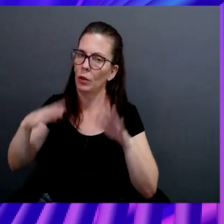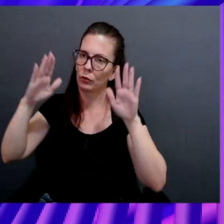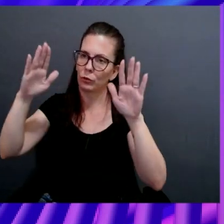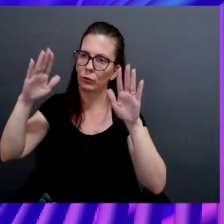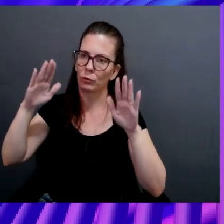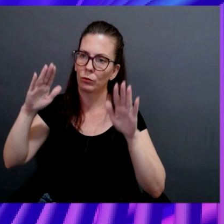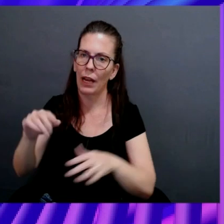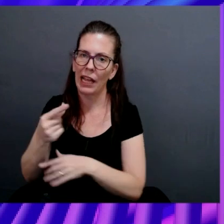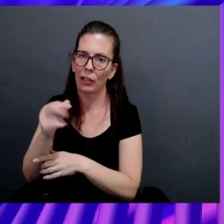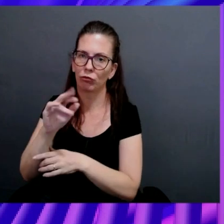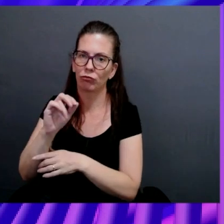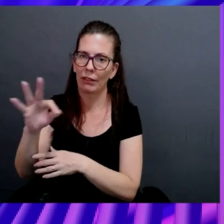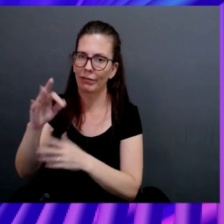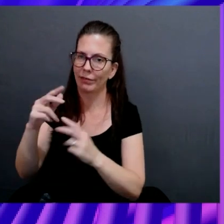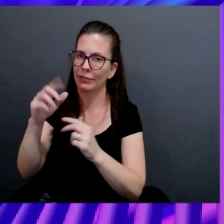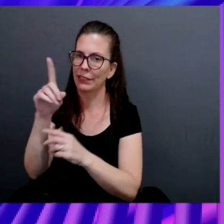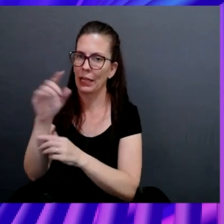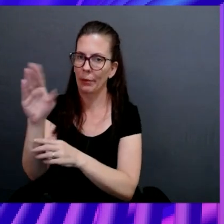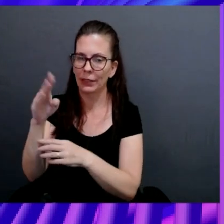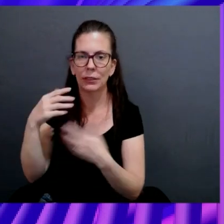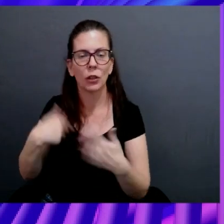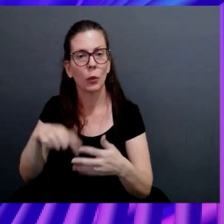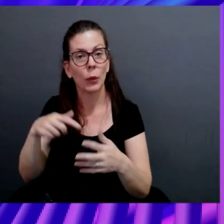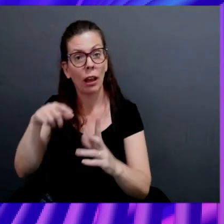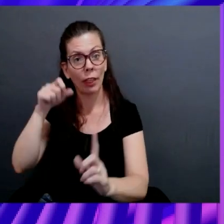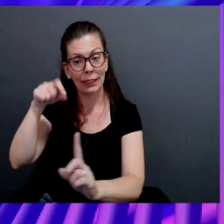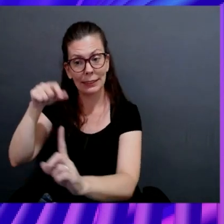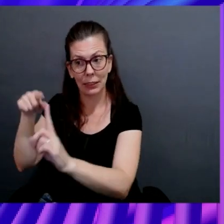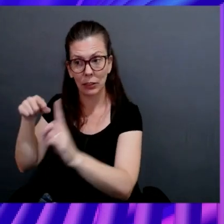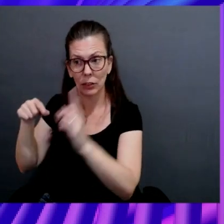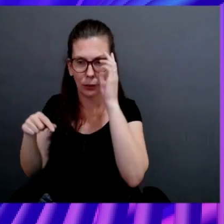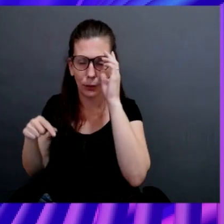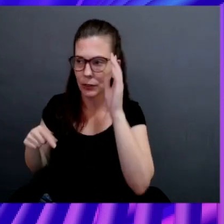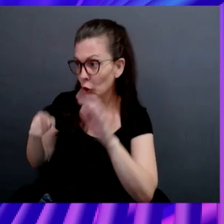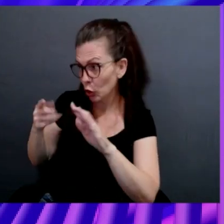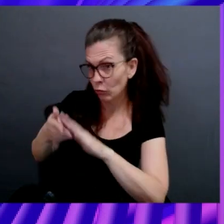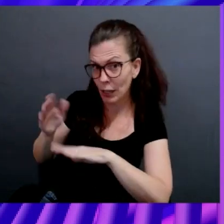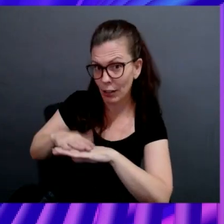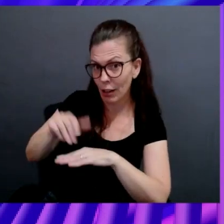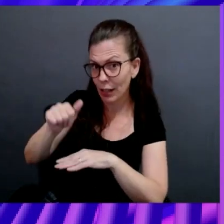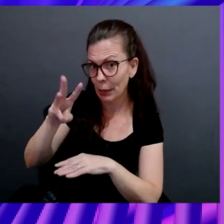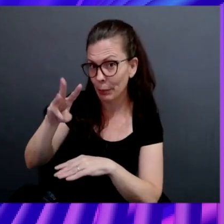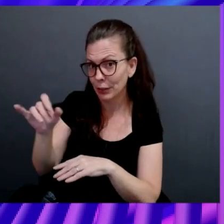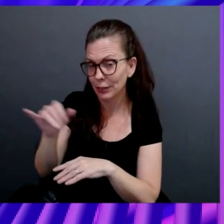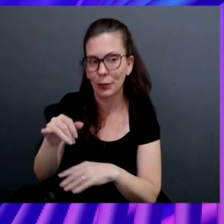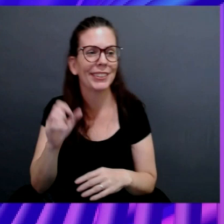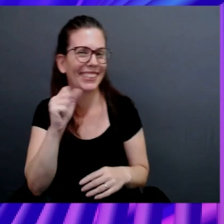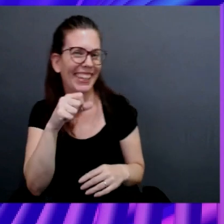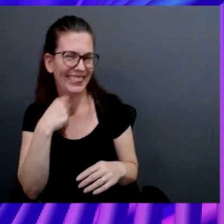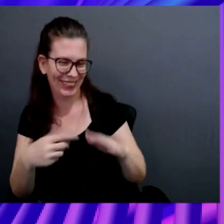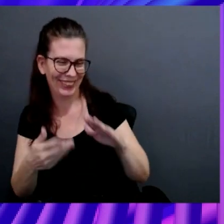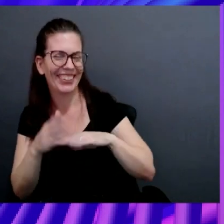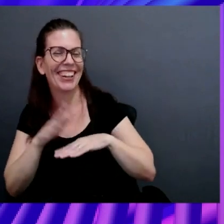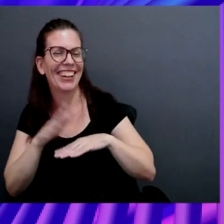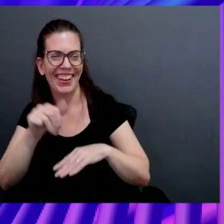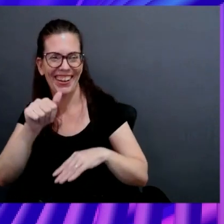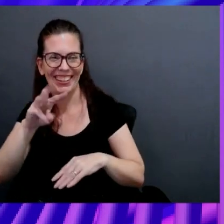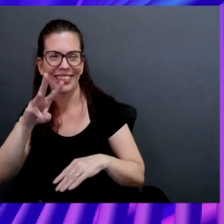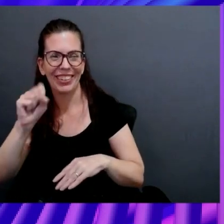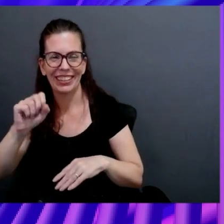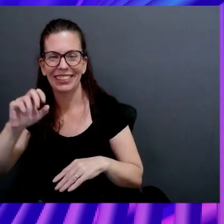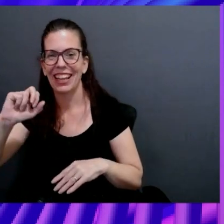We actually take all of the signal that we get. So you're running on AWS, too? We're running on AWS Neptune for the contextualization.